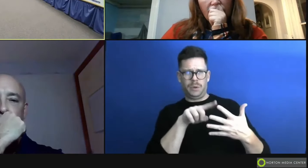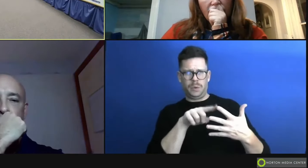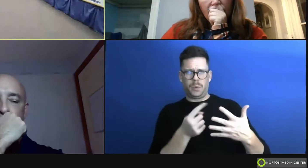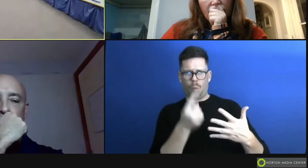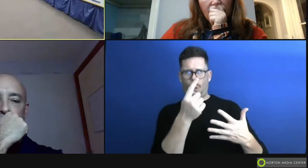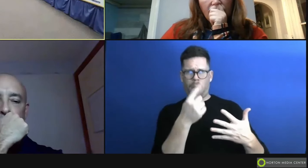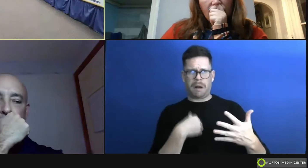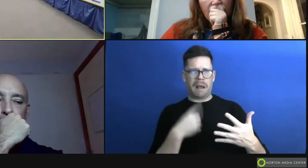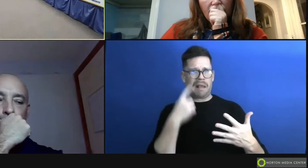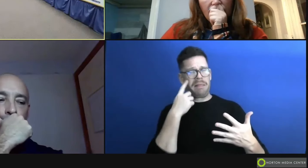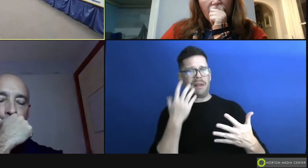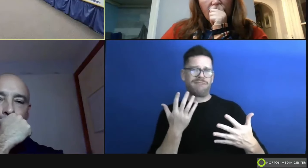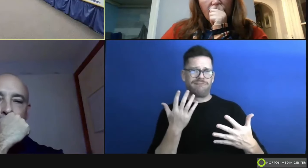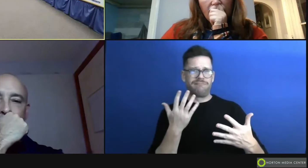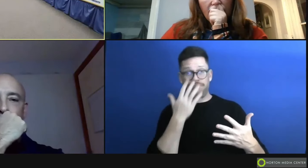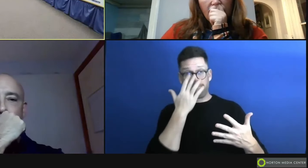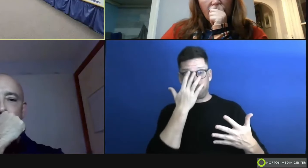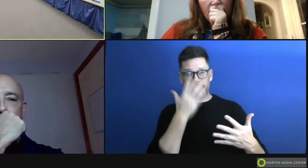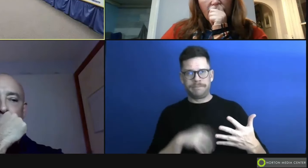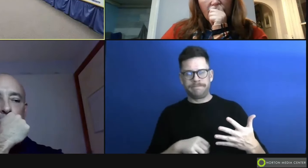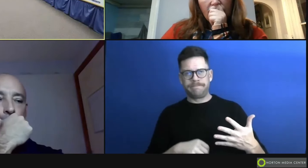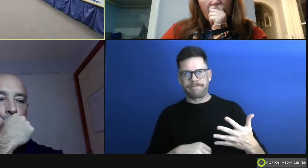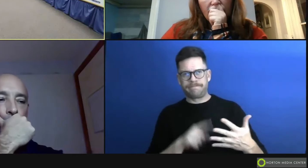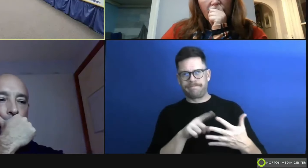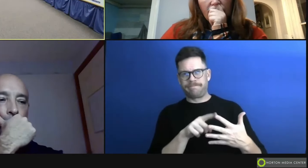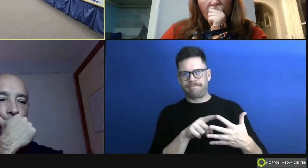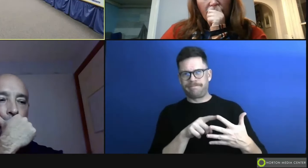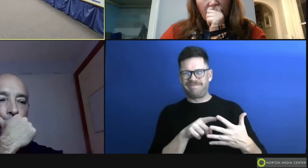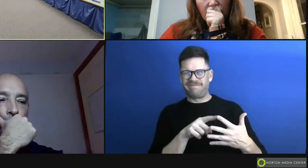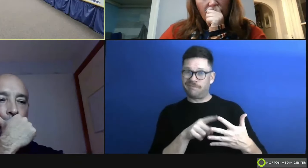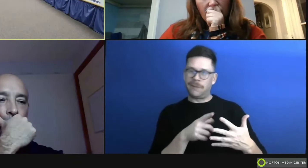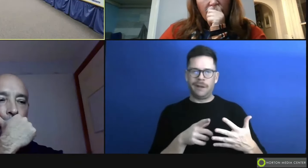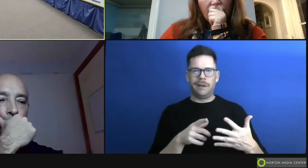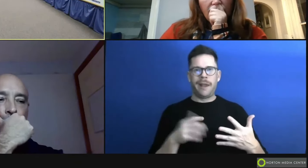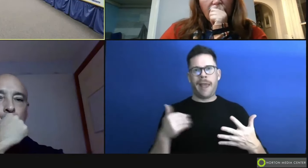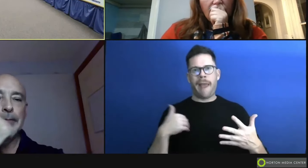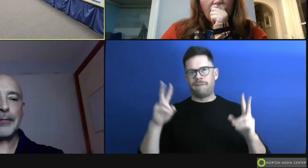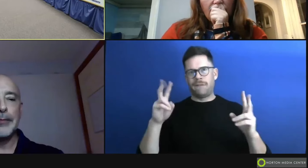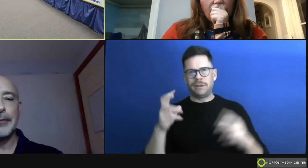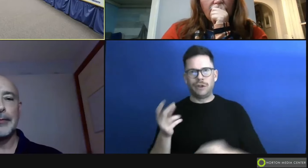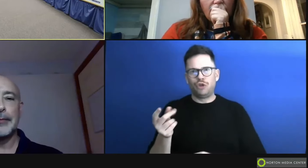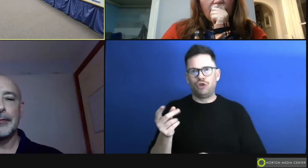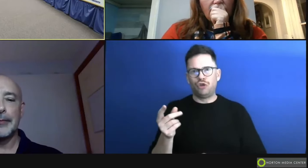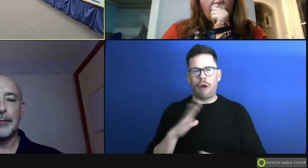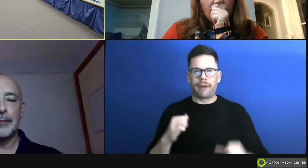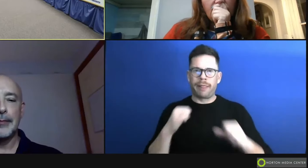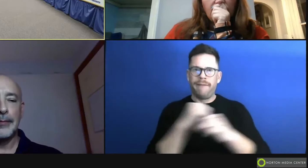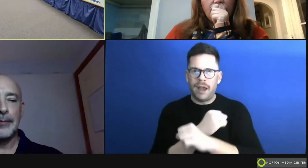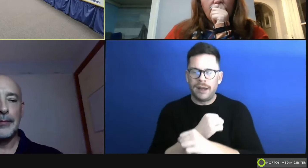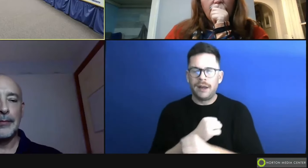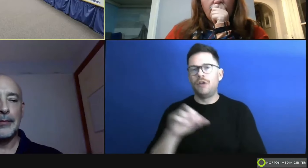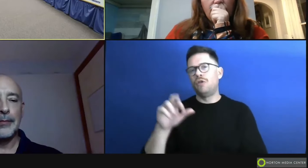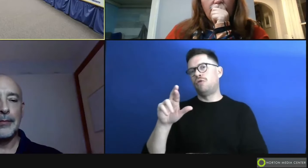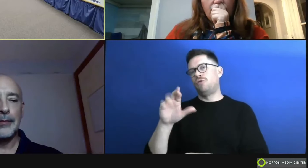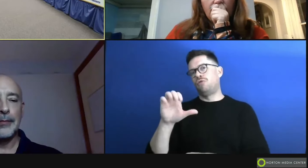really having a, a dog in the fight, as they say, which is resolution six, the